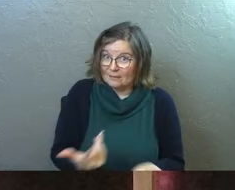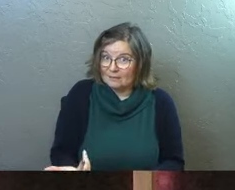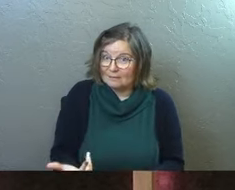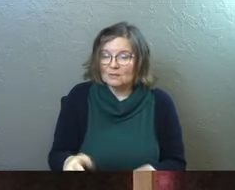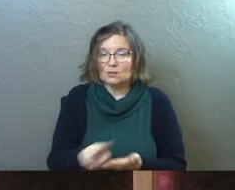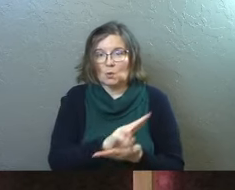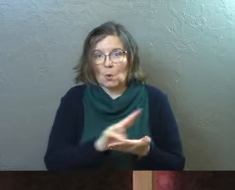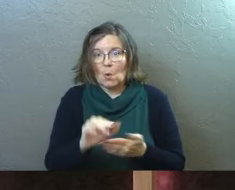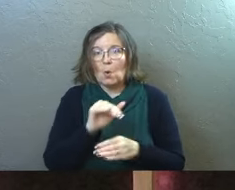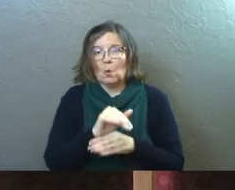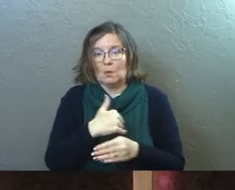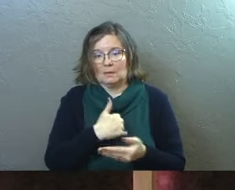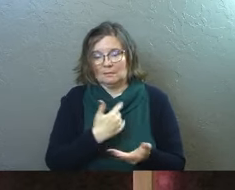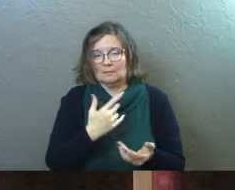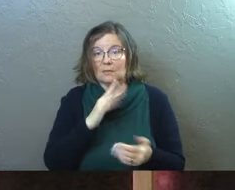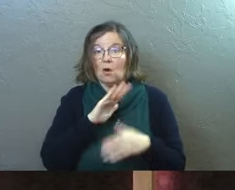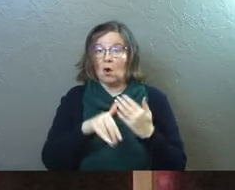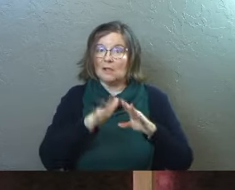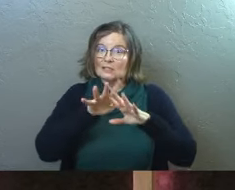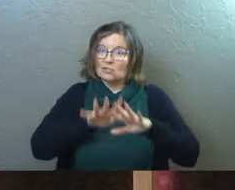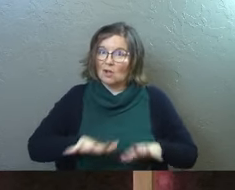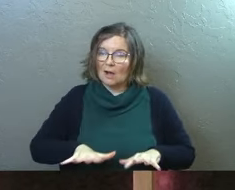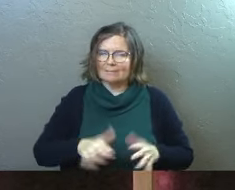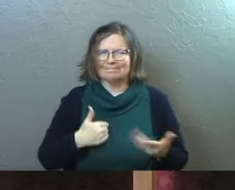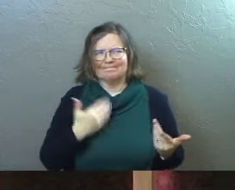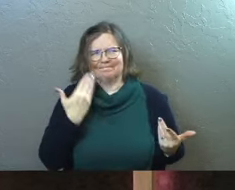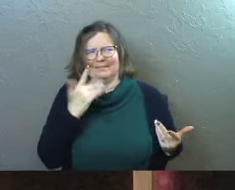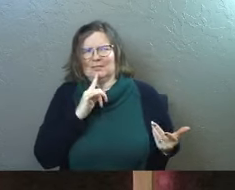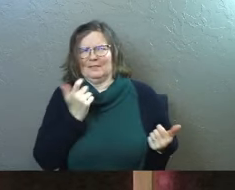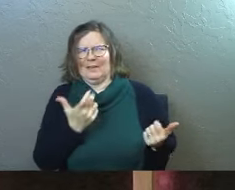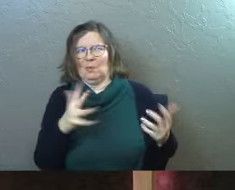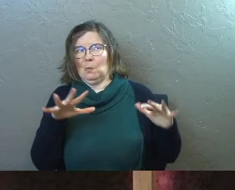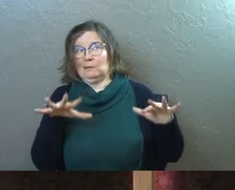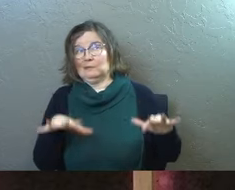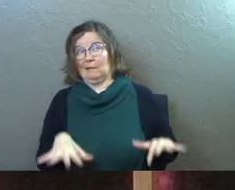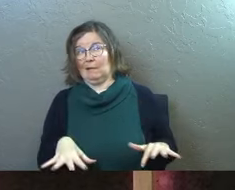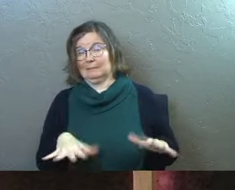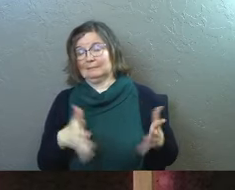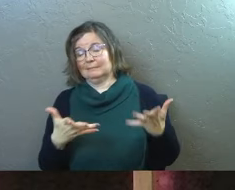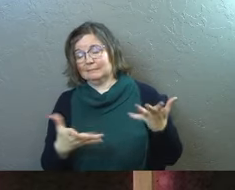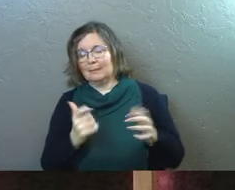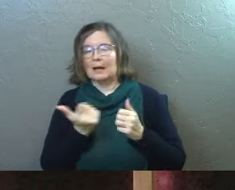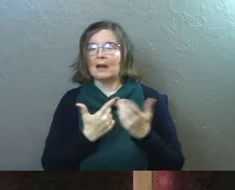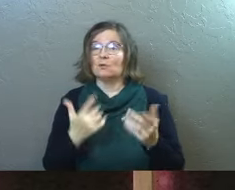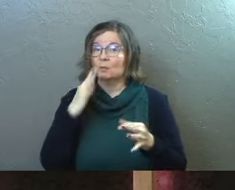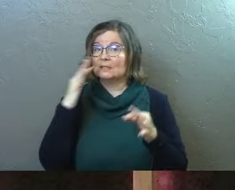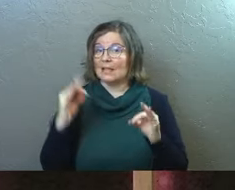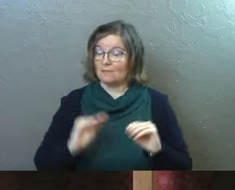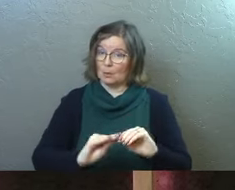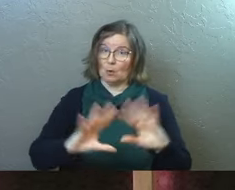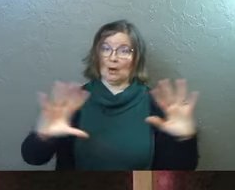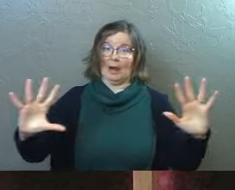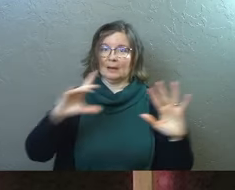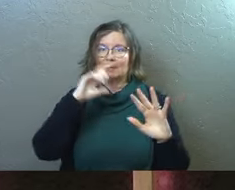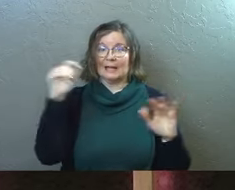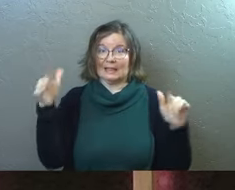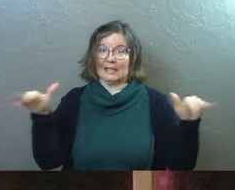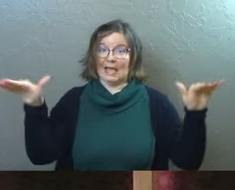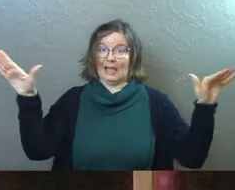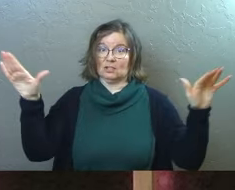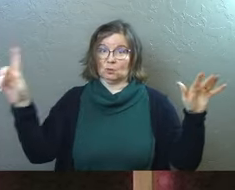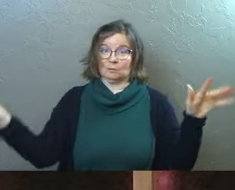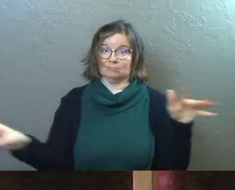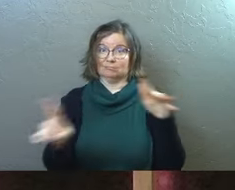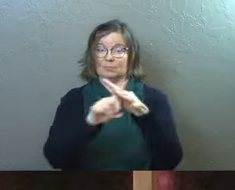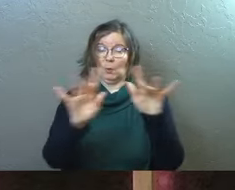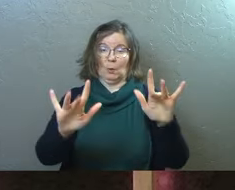It's a holy night for sure. All is calm. don't know if all, everything was calm. Uh, but everything was definitely bright because the angels are